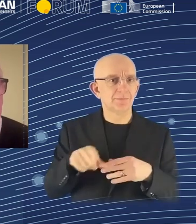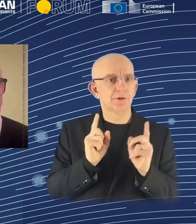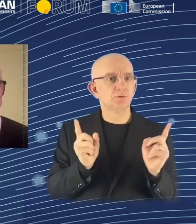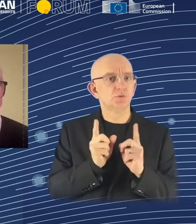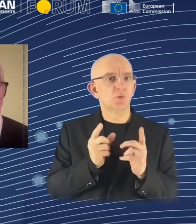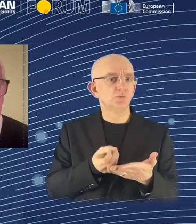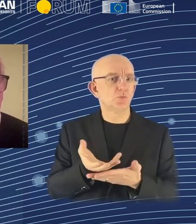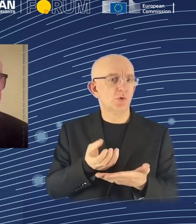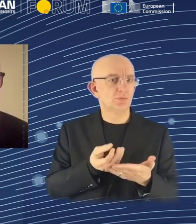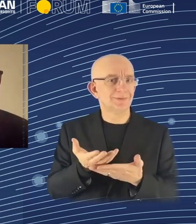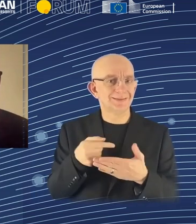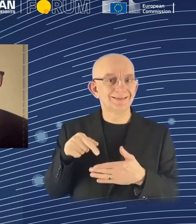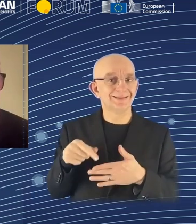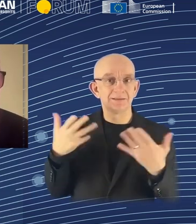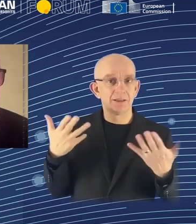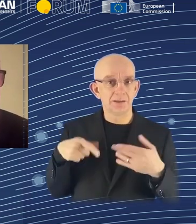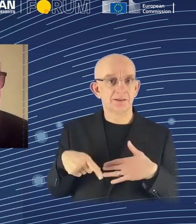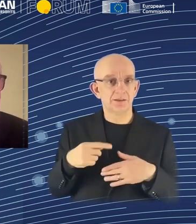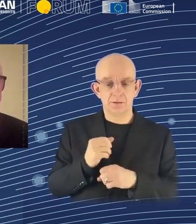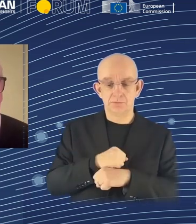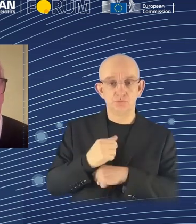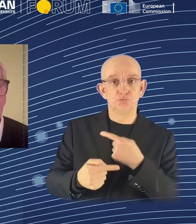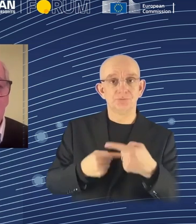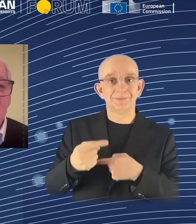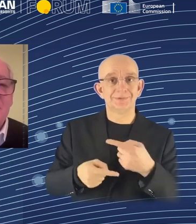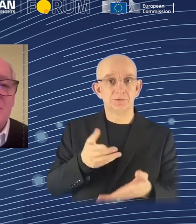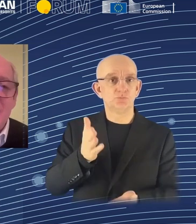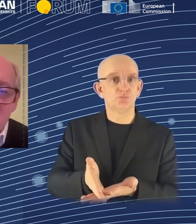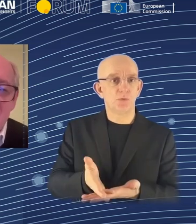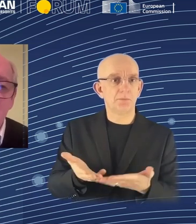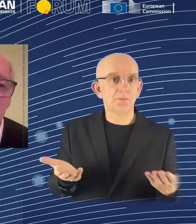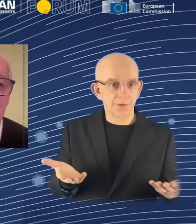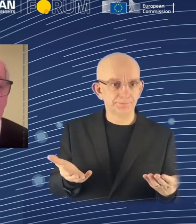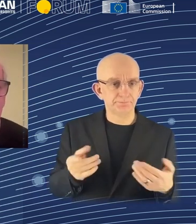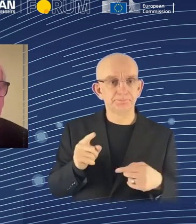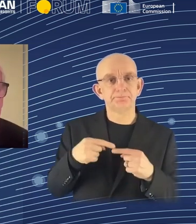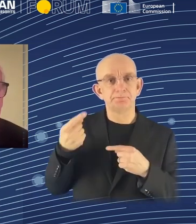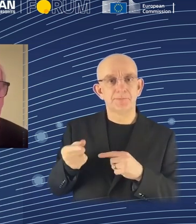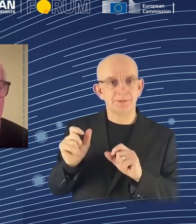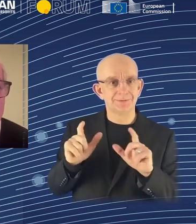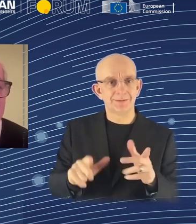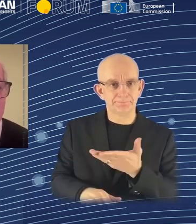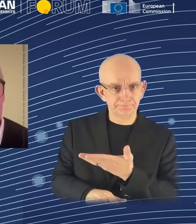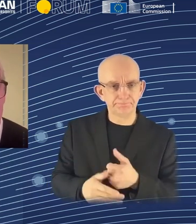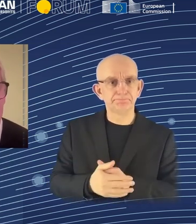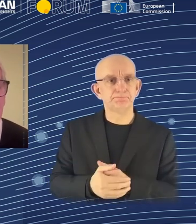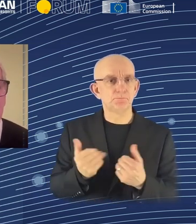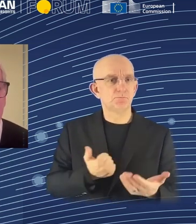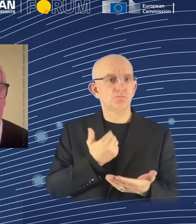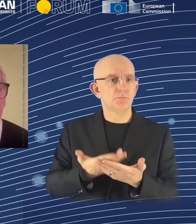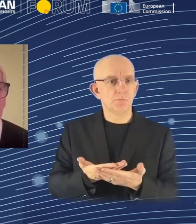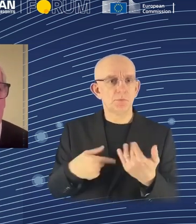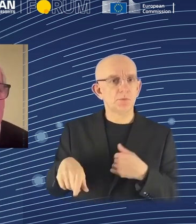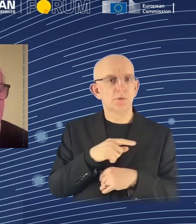So one proposal that we see quite a lot is that we will retrain humans to be data scientists,